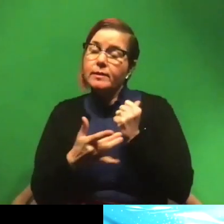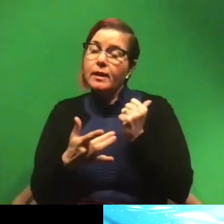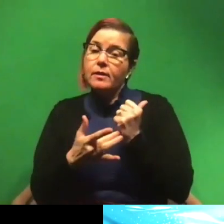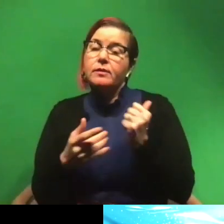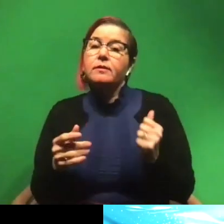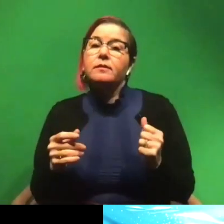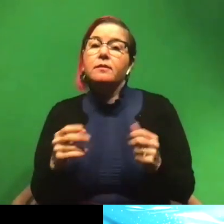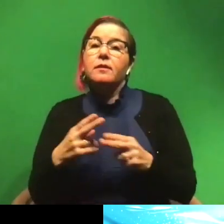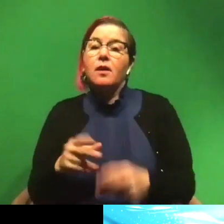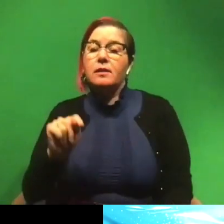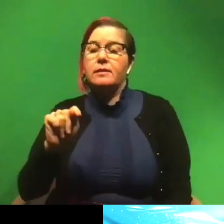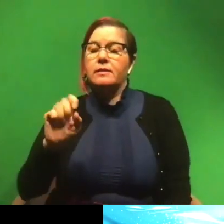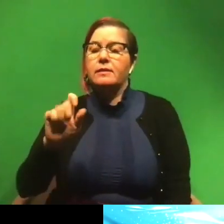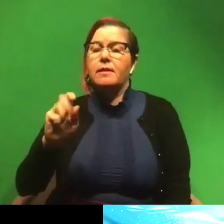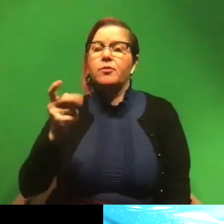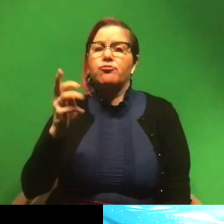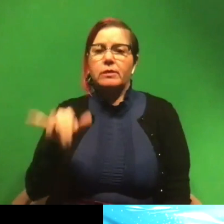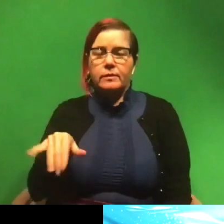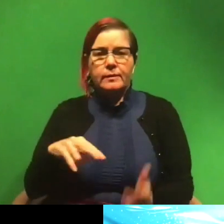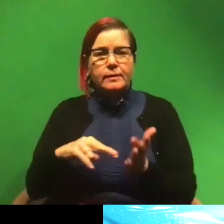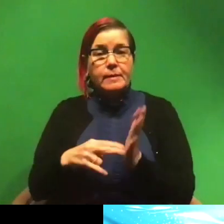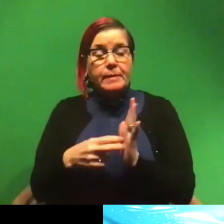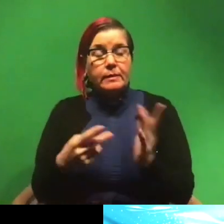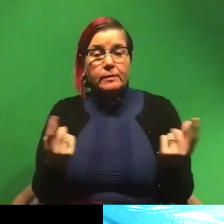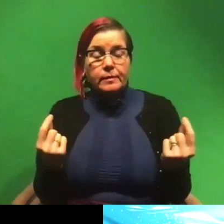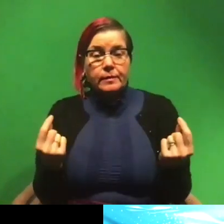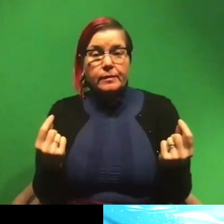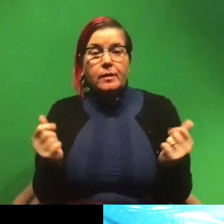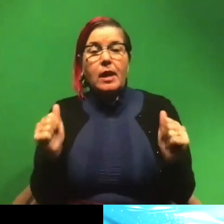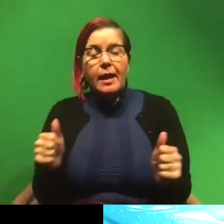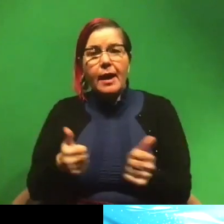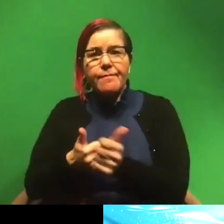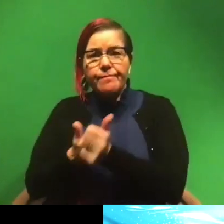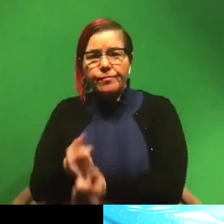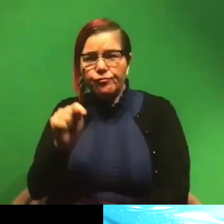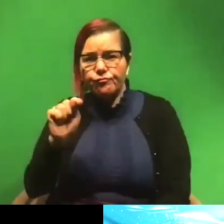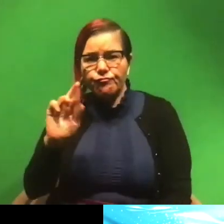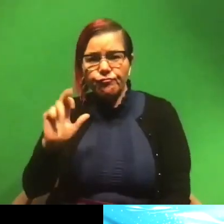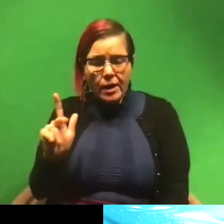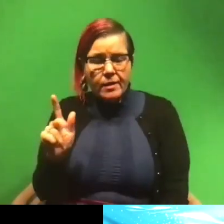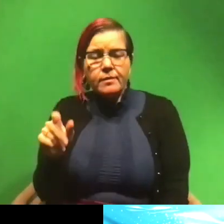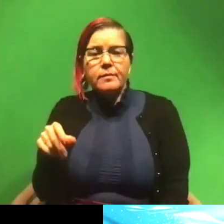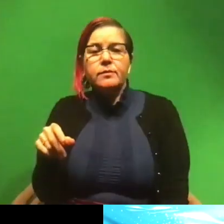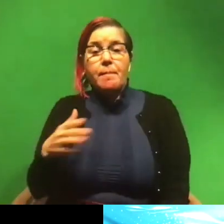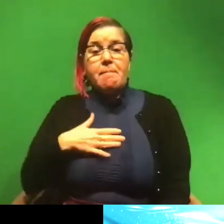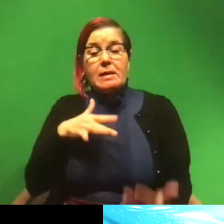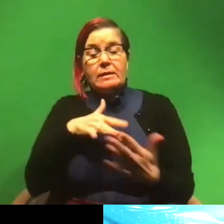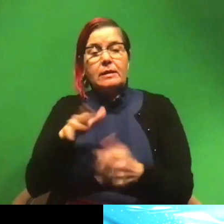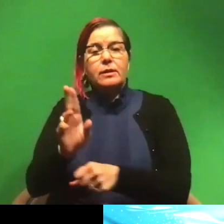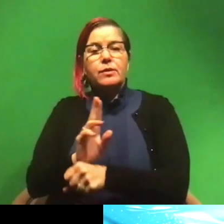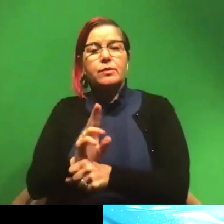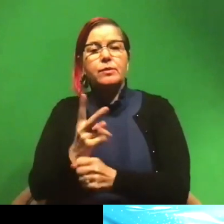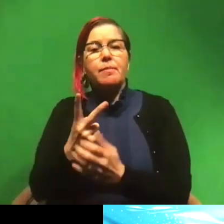called telemetry, which allows us to track them. So for my studies, I use both